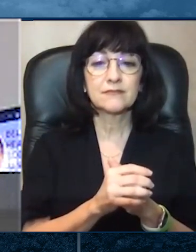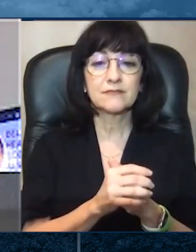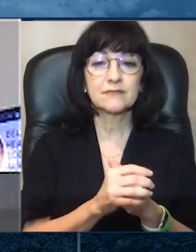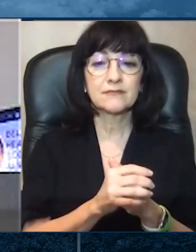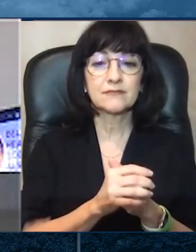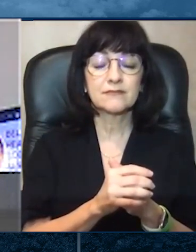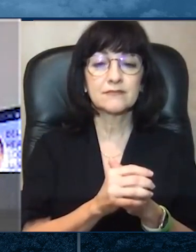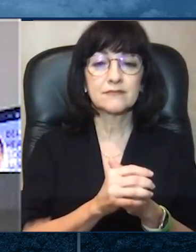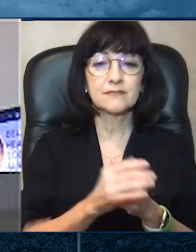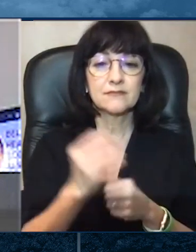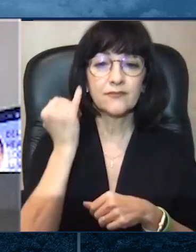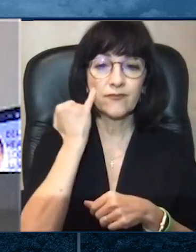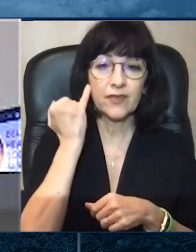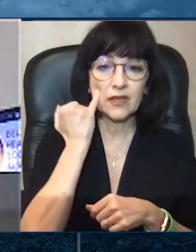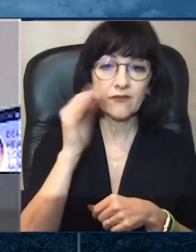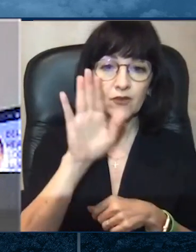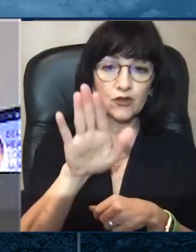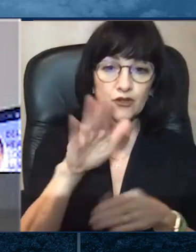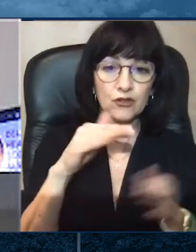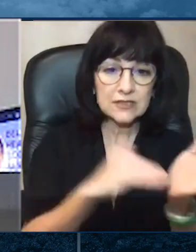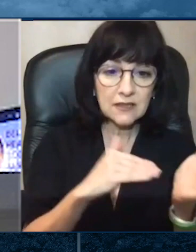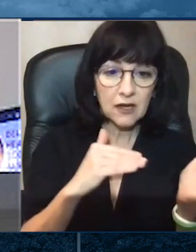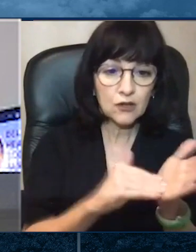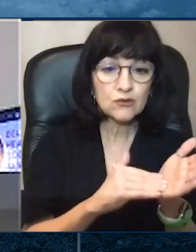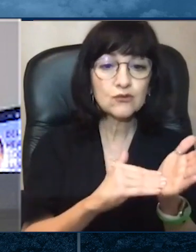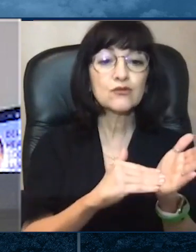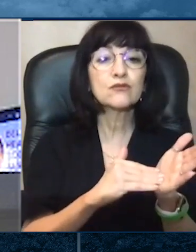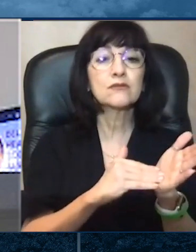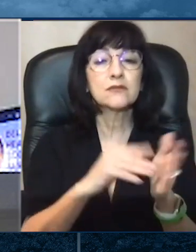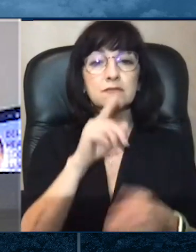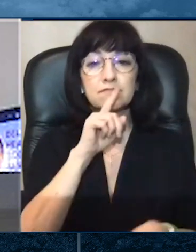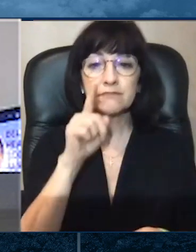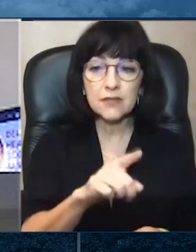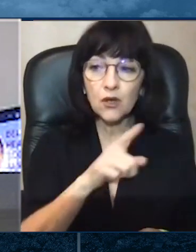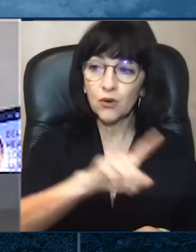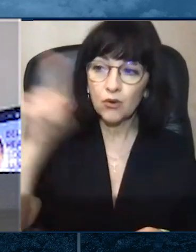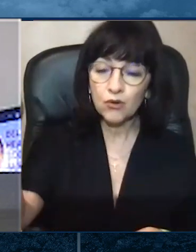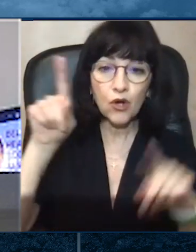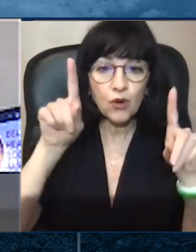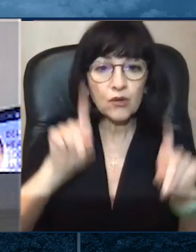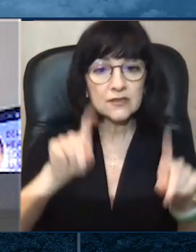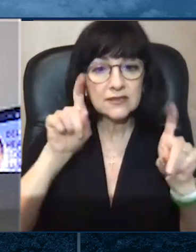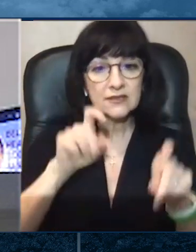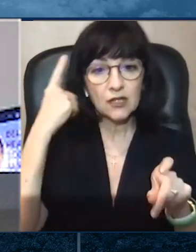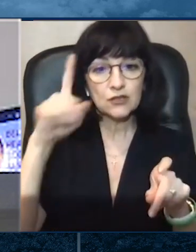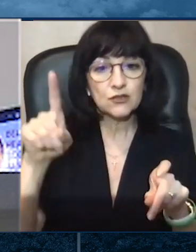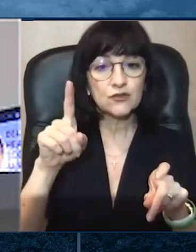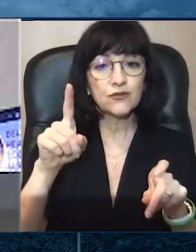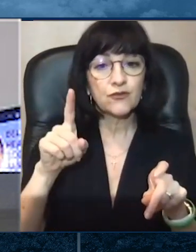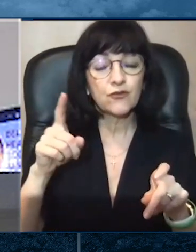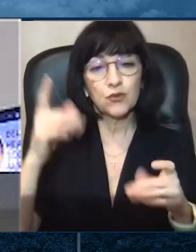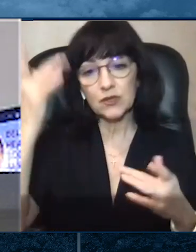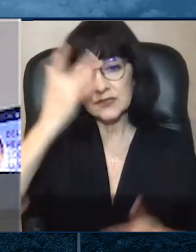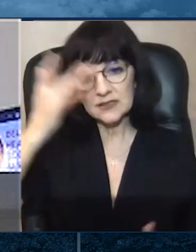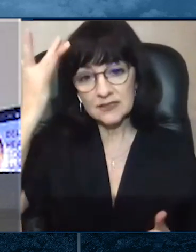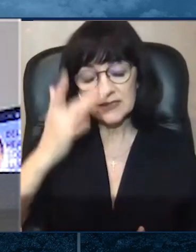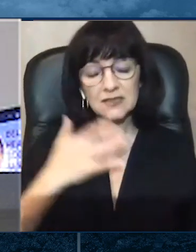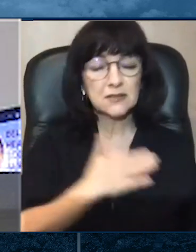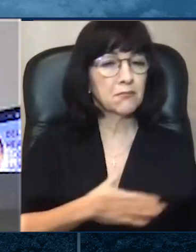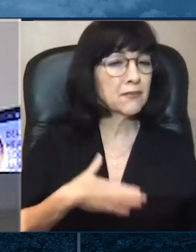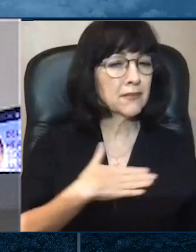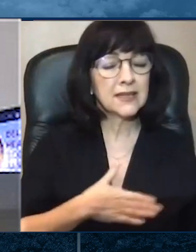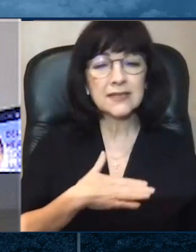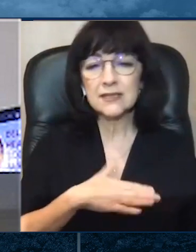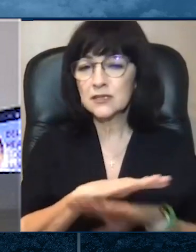positivo. Y solo no tenga miedo si usted o un miembro de su familia necesitar